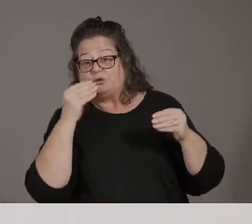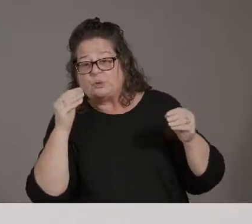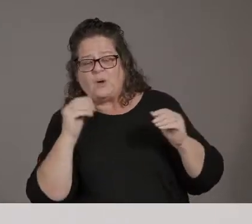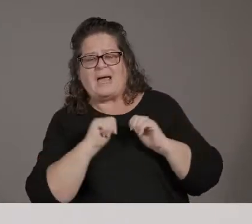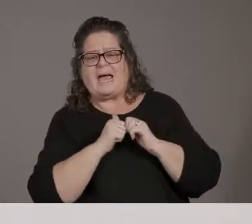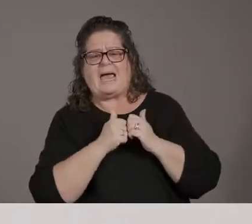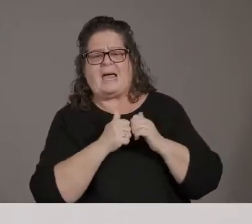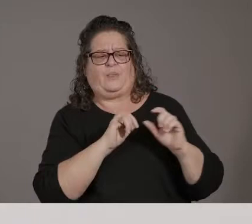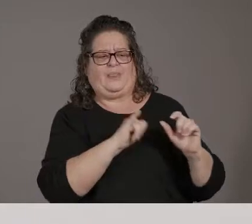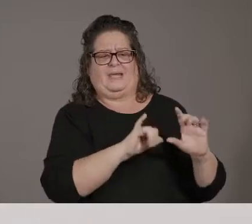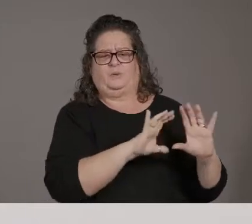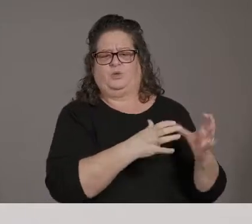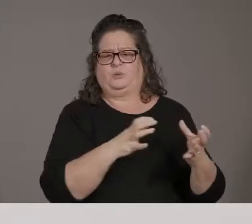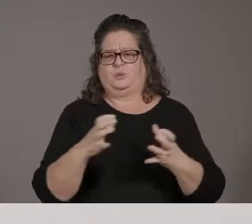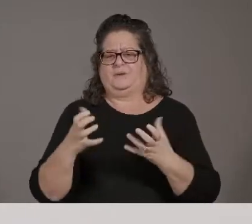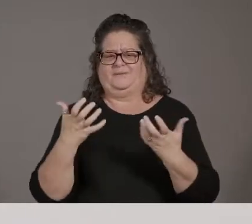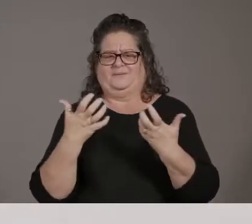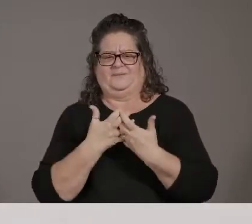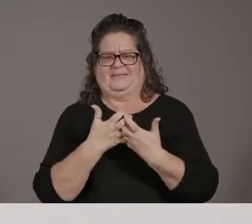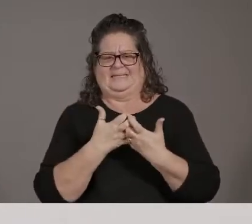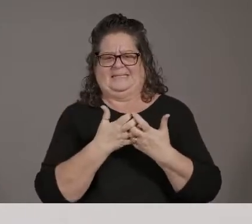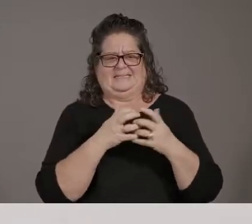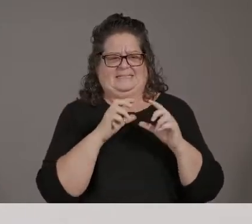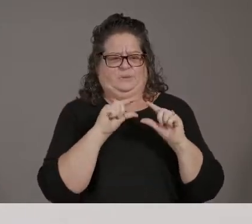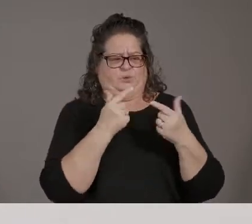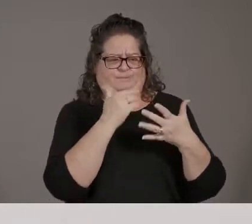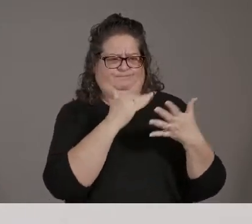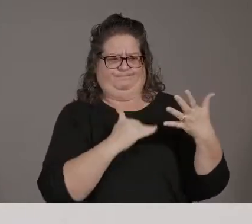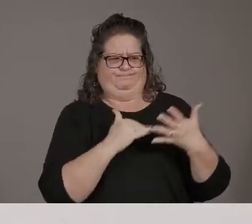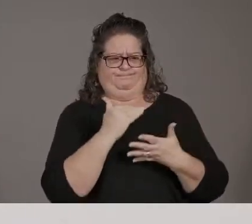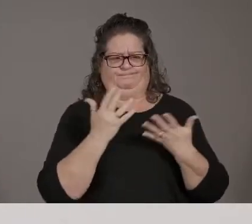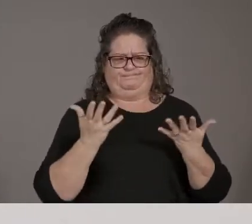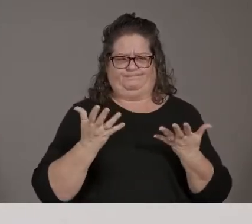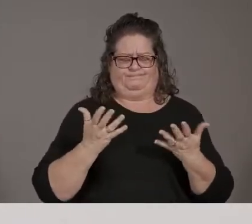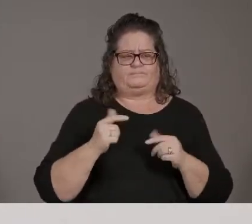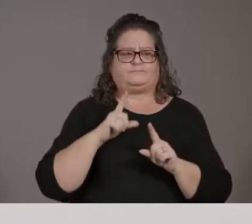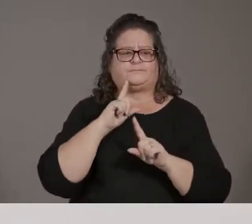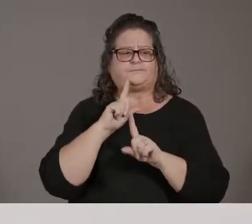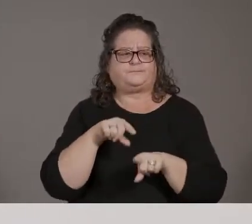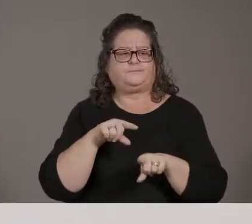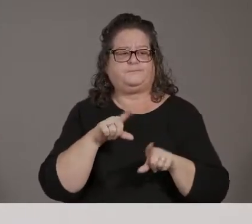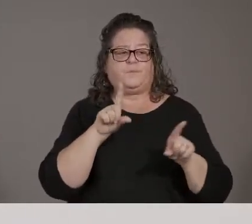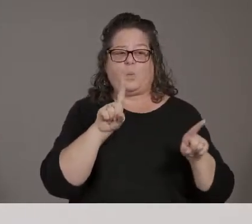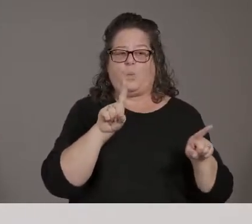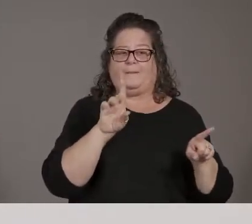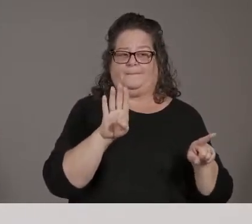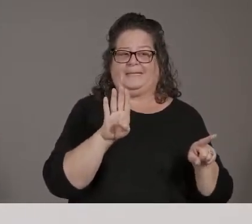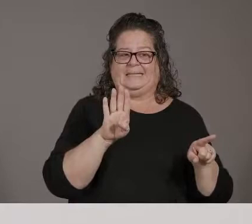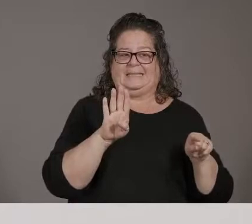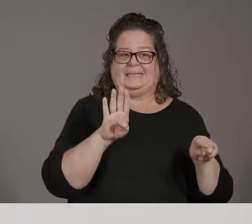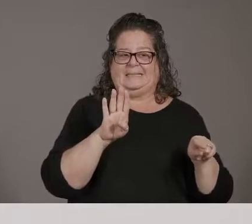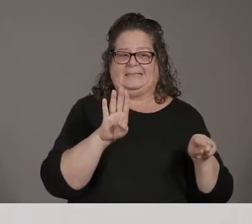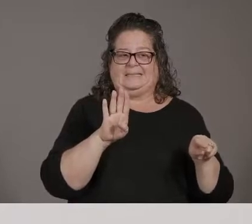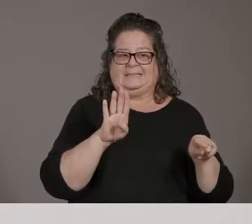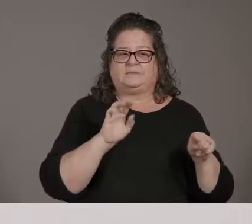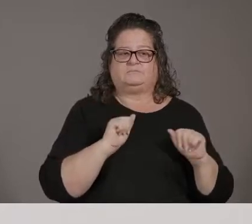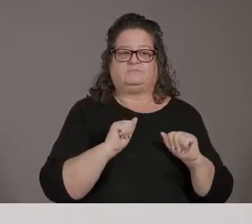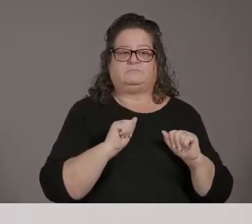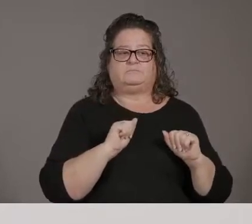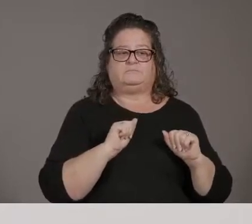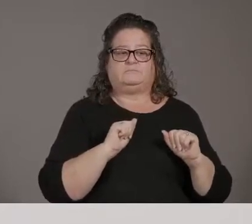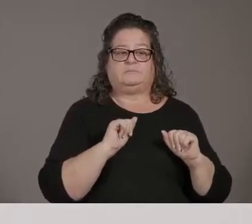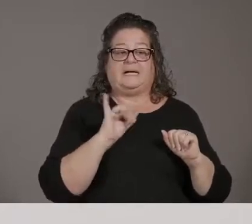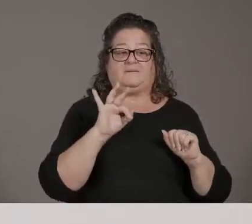So they would also be in the 1B priority group. And so that is definitely something that if, if employers,